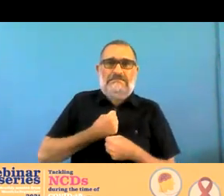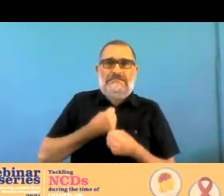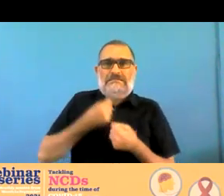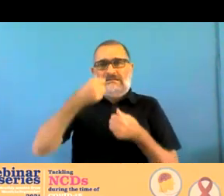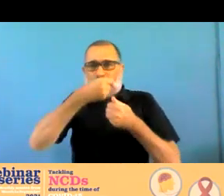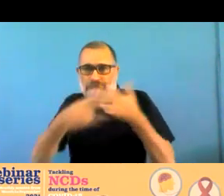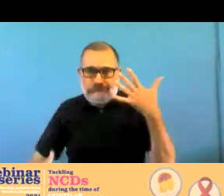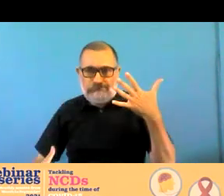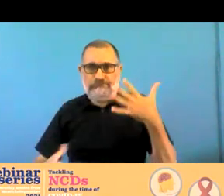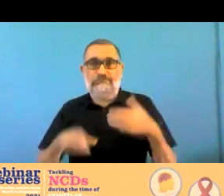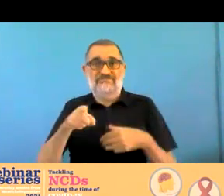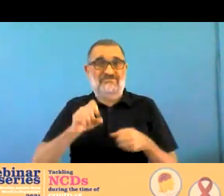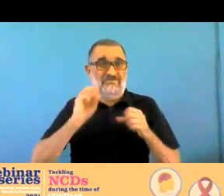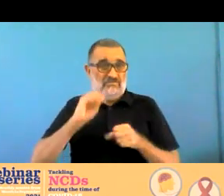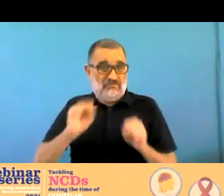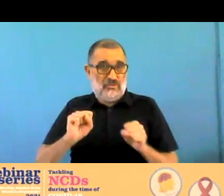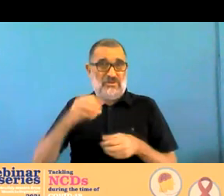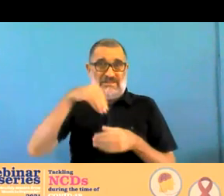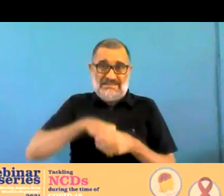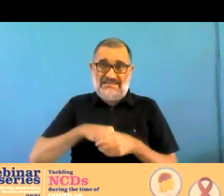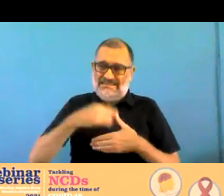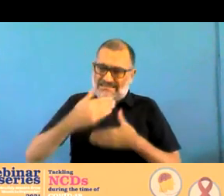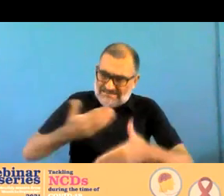-term and long-term mental health problems uh